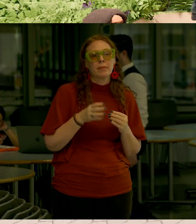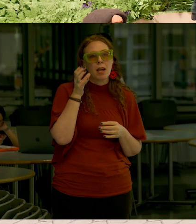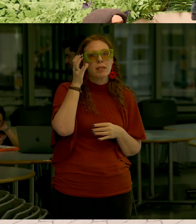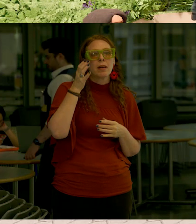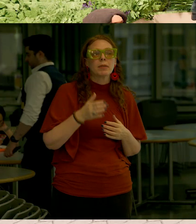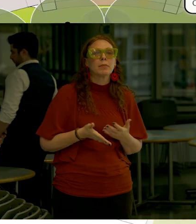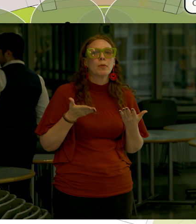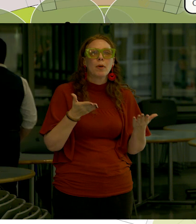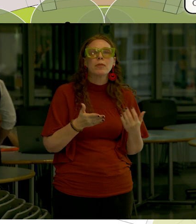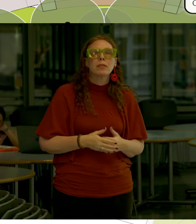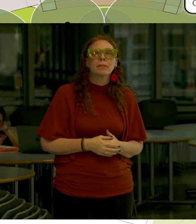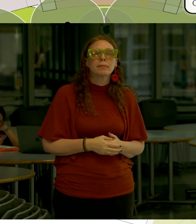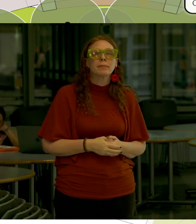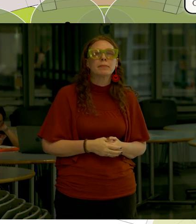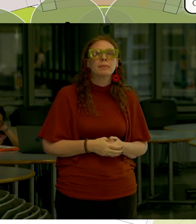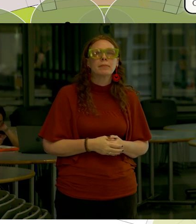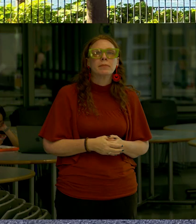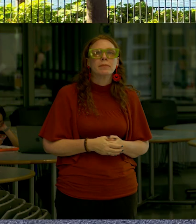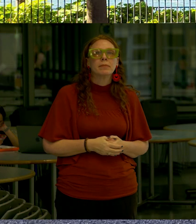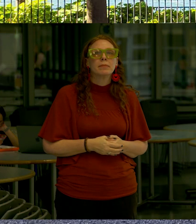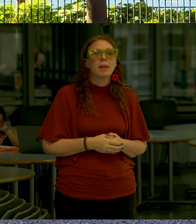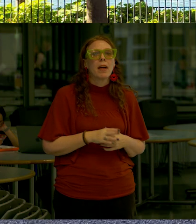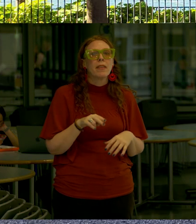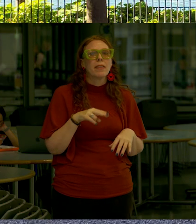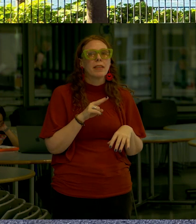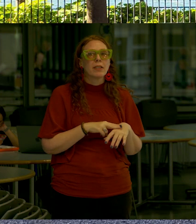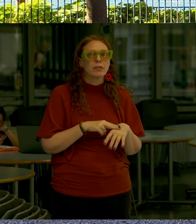proposed and the nature play